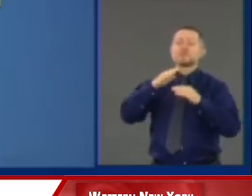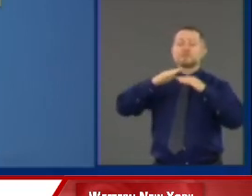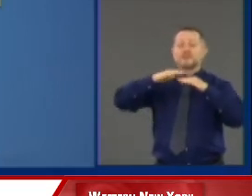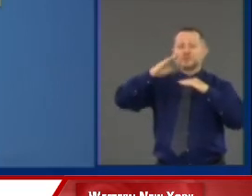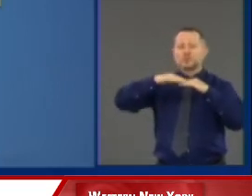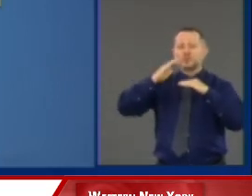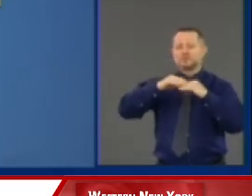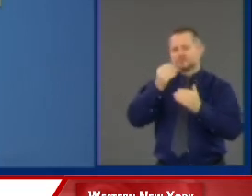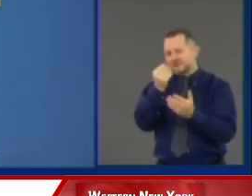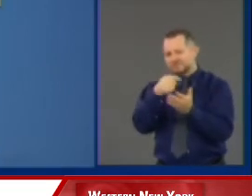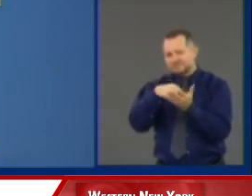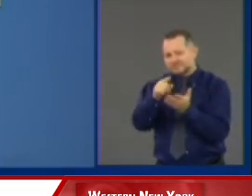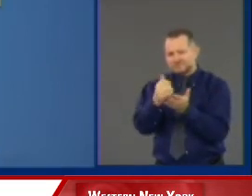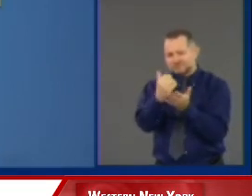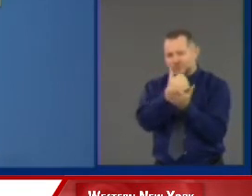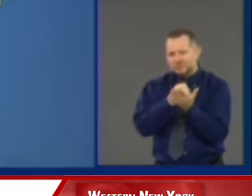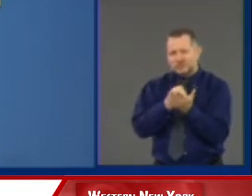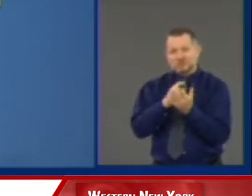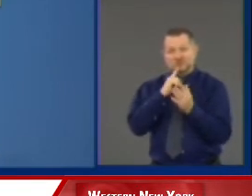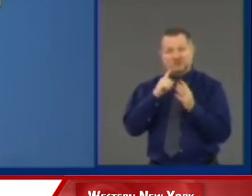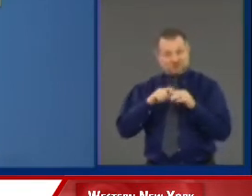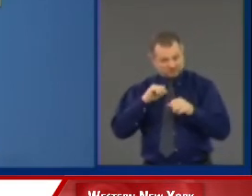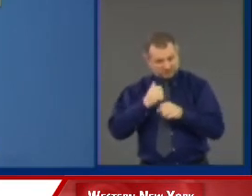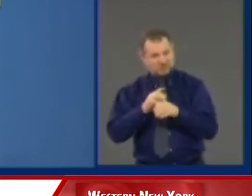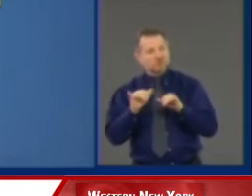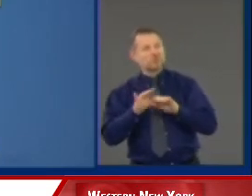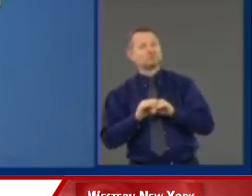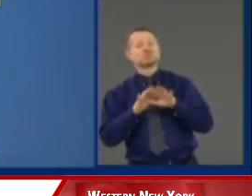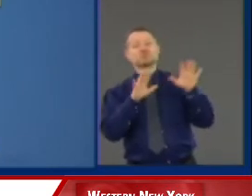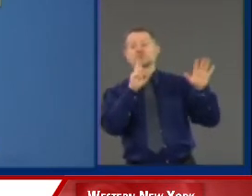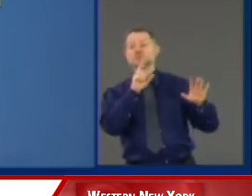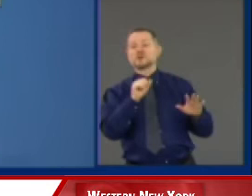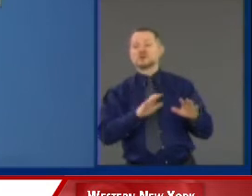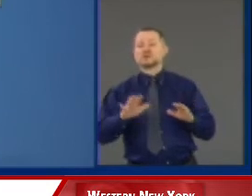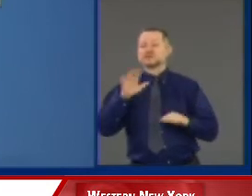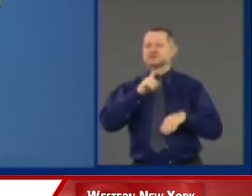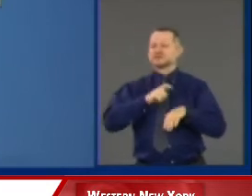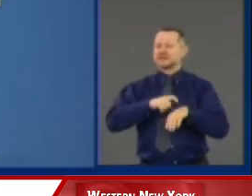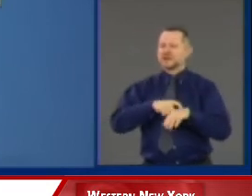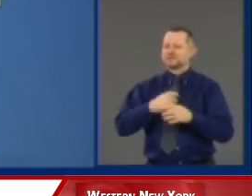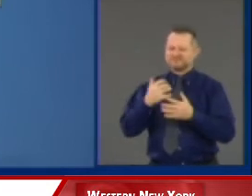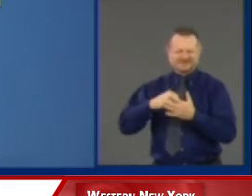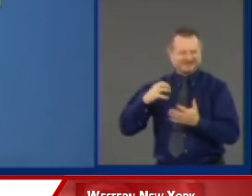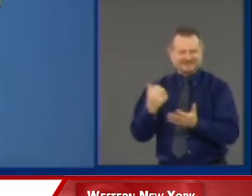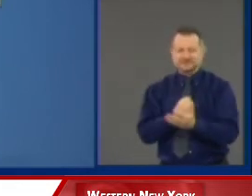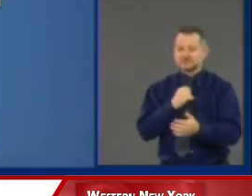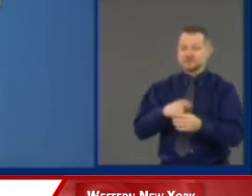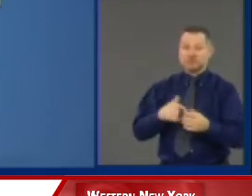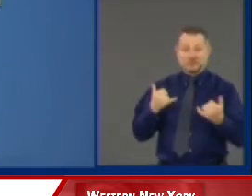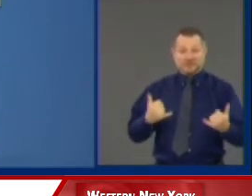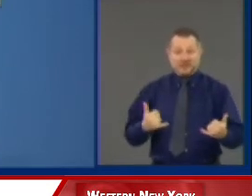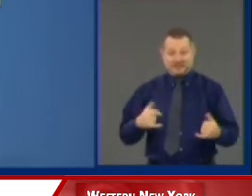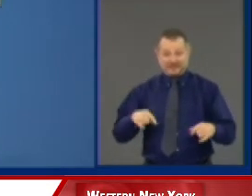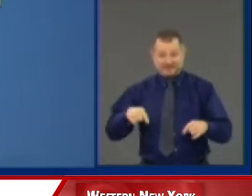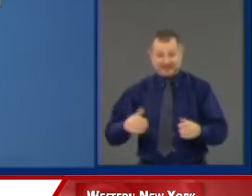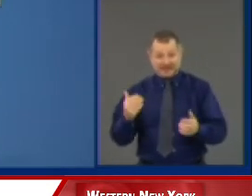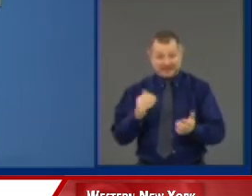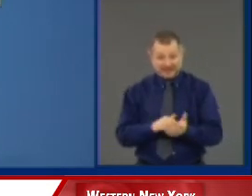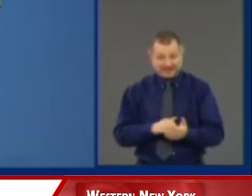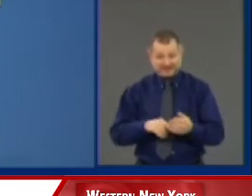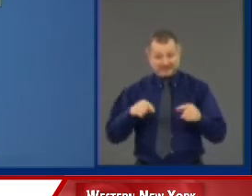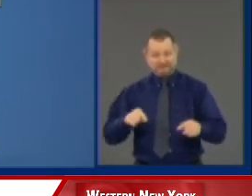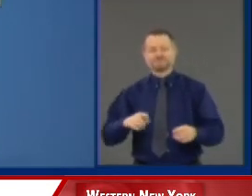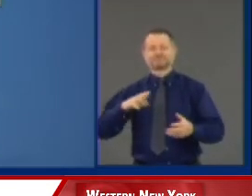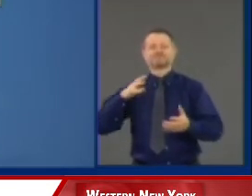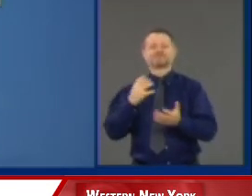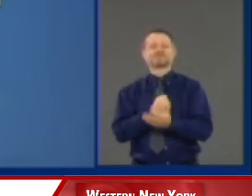went all across the nation. There's a moment for change. And is there a moment here? Yes. If we're